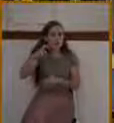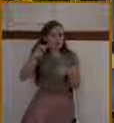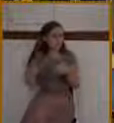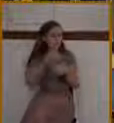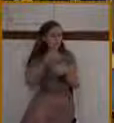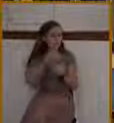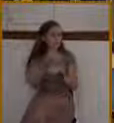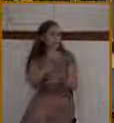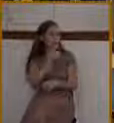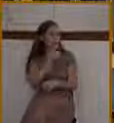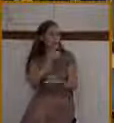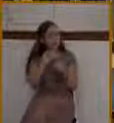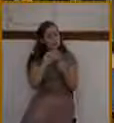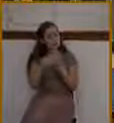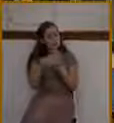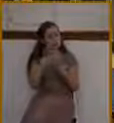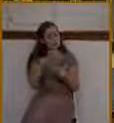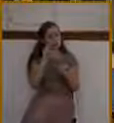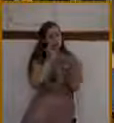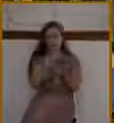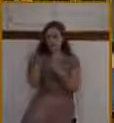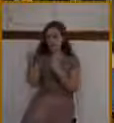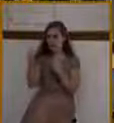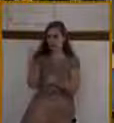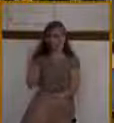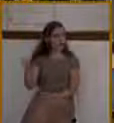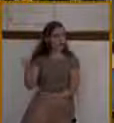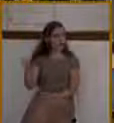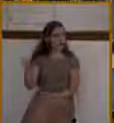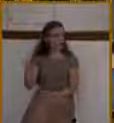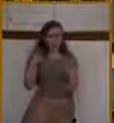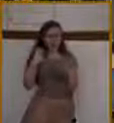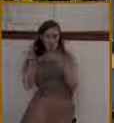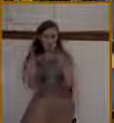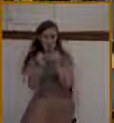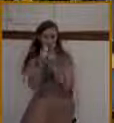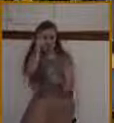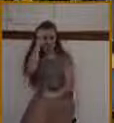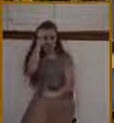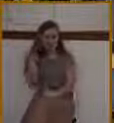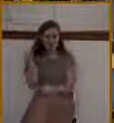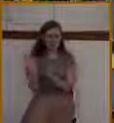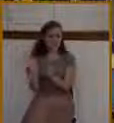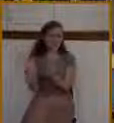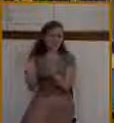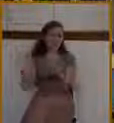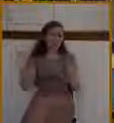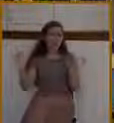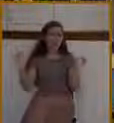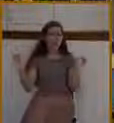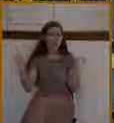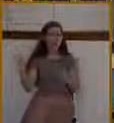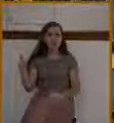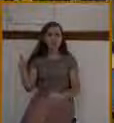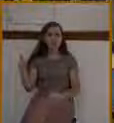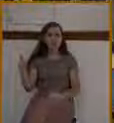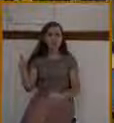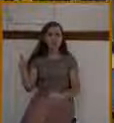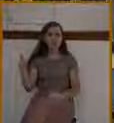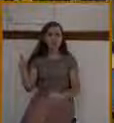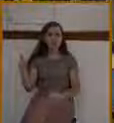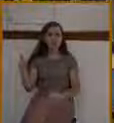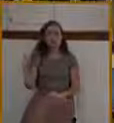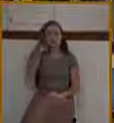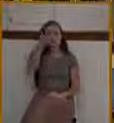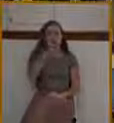How do you see it now? Is it not in your eyes in comparison of it as nothing? And God understands the people.